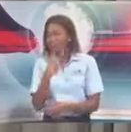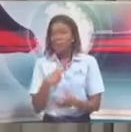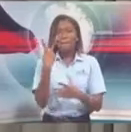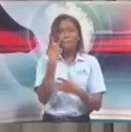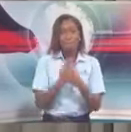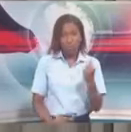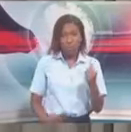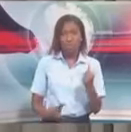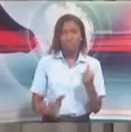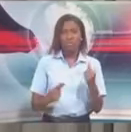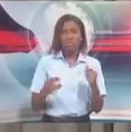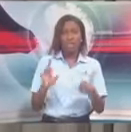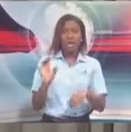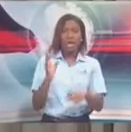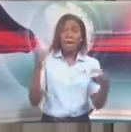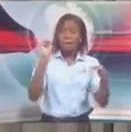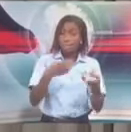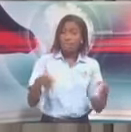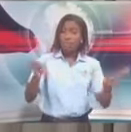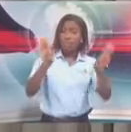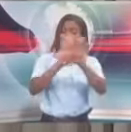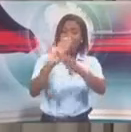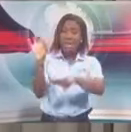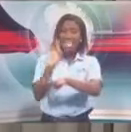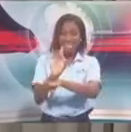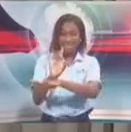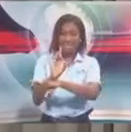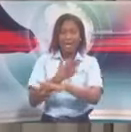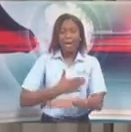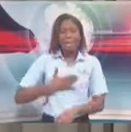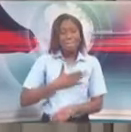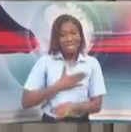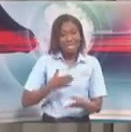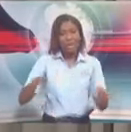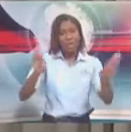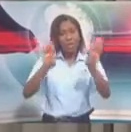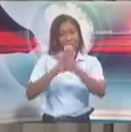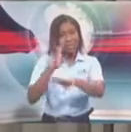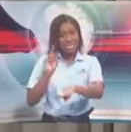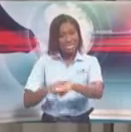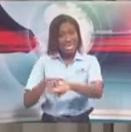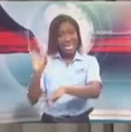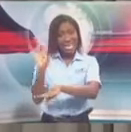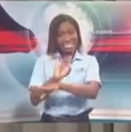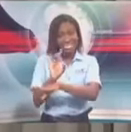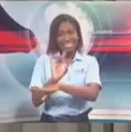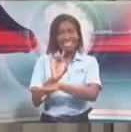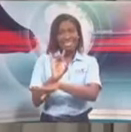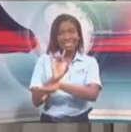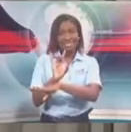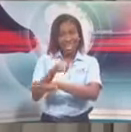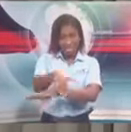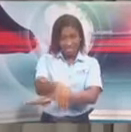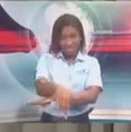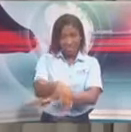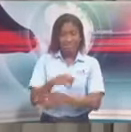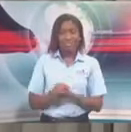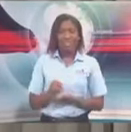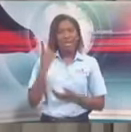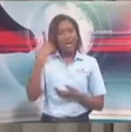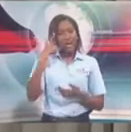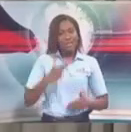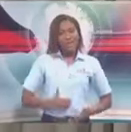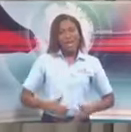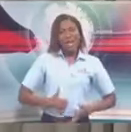to sell until 8 p We're asking people, please close off at 8 p.m. This is being done for the specific public health and regulations